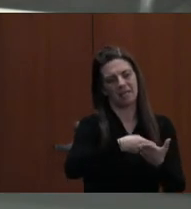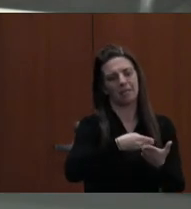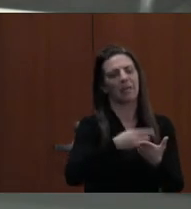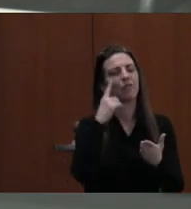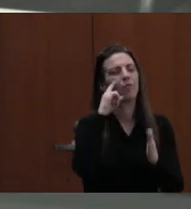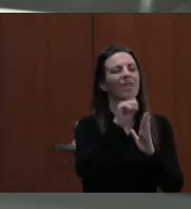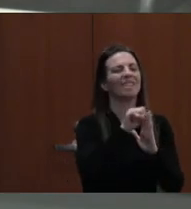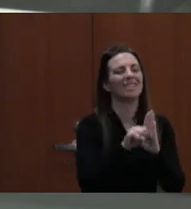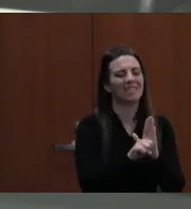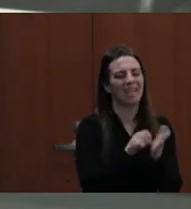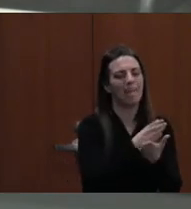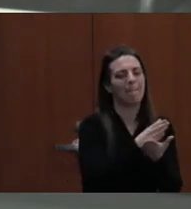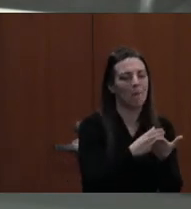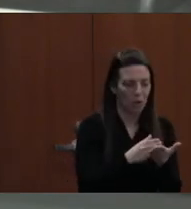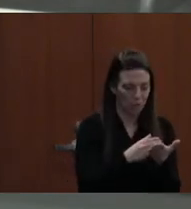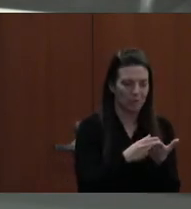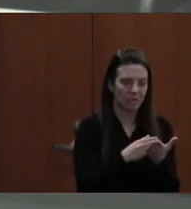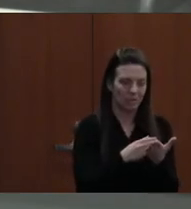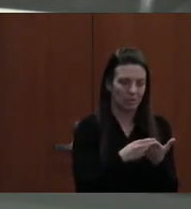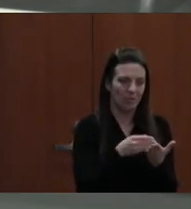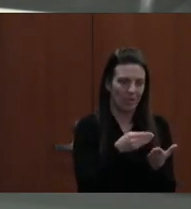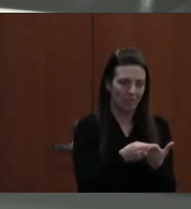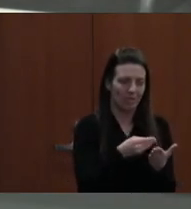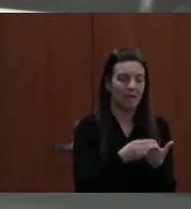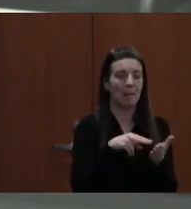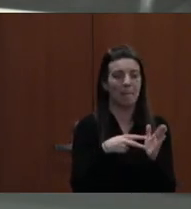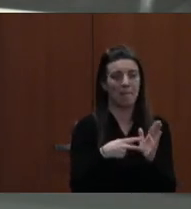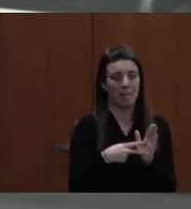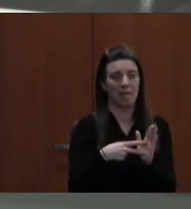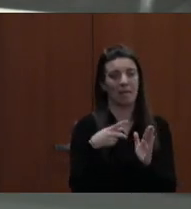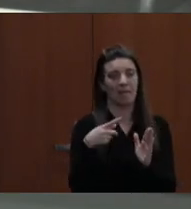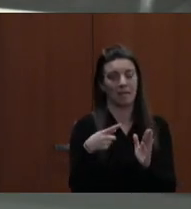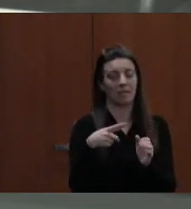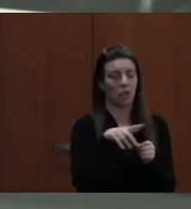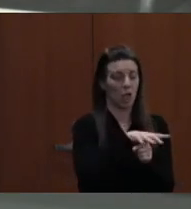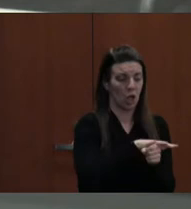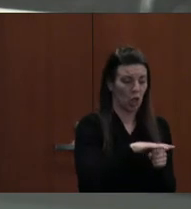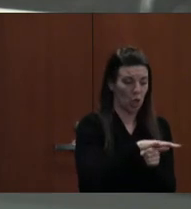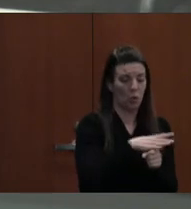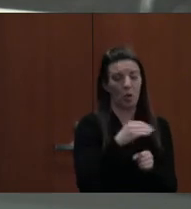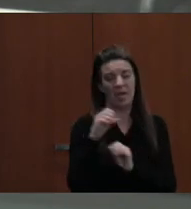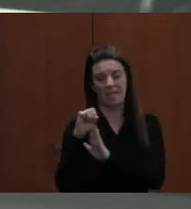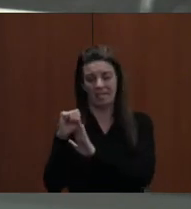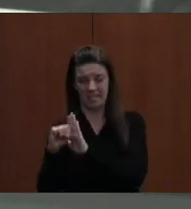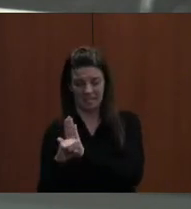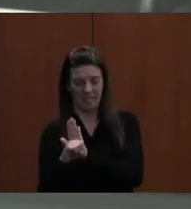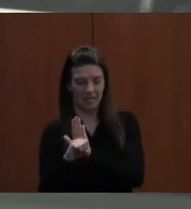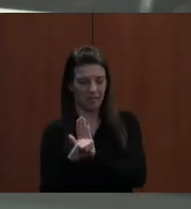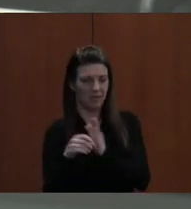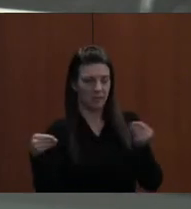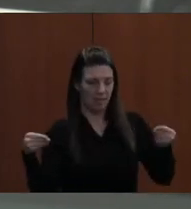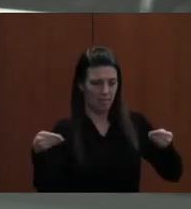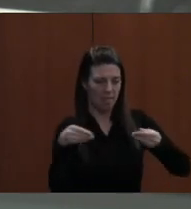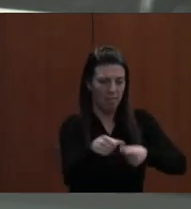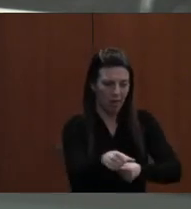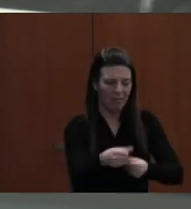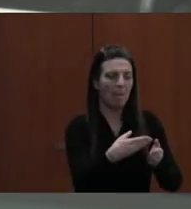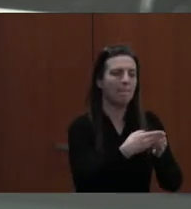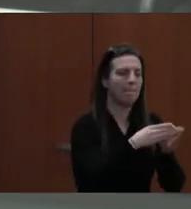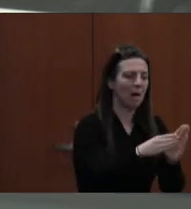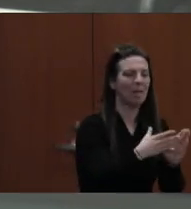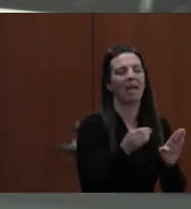of the funding. the state government and local governments are now funding not only public pre-K but also private pre-K programs. So we have